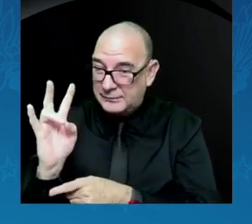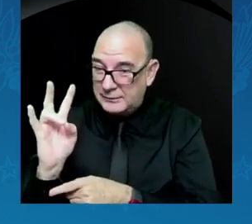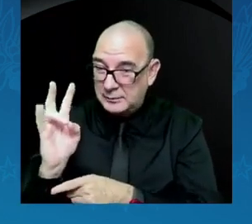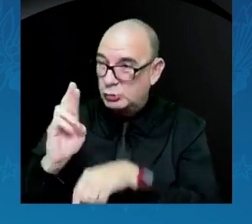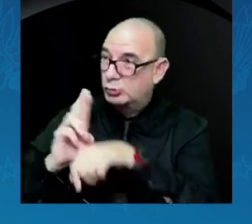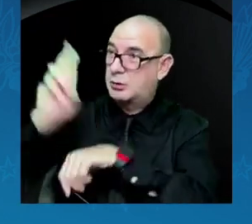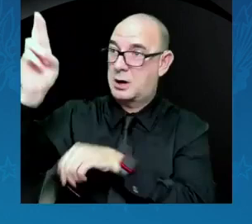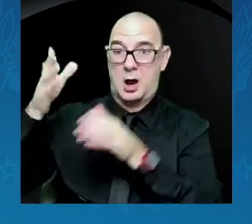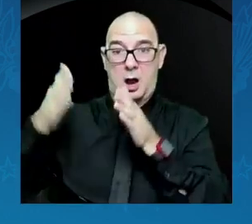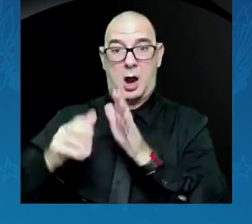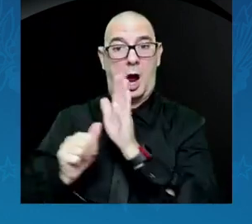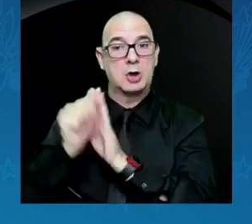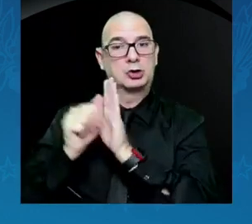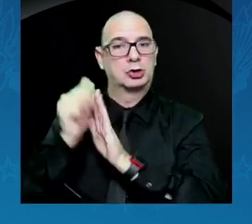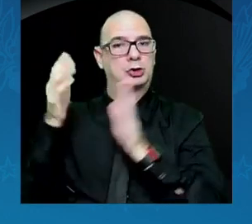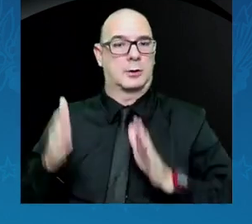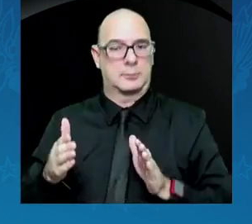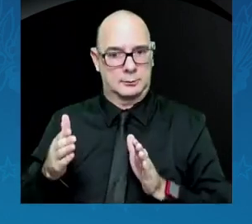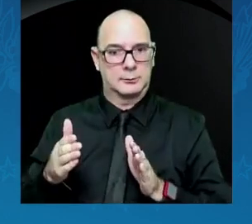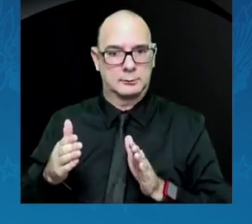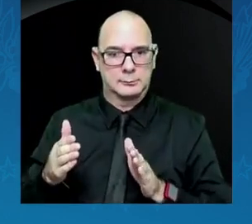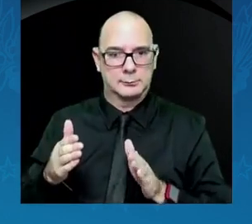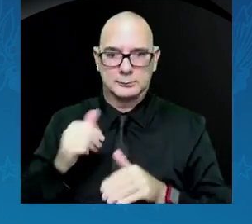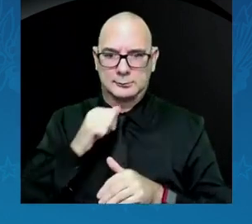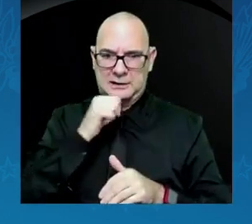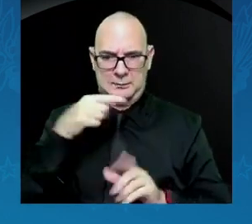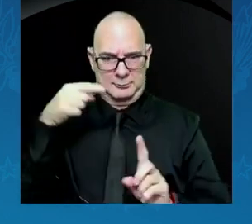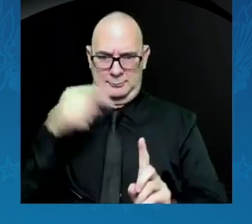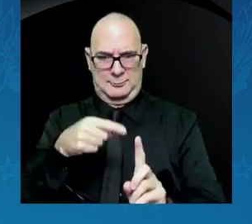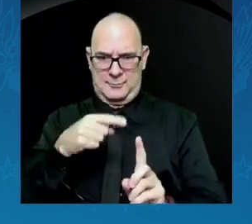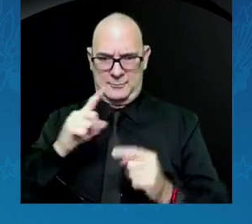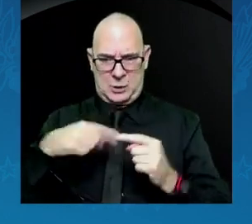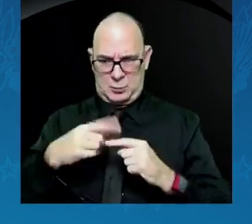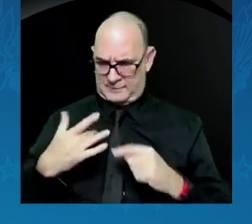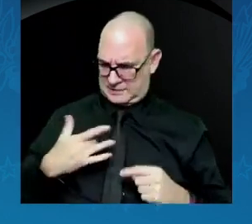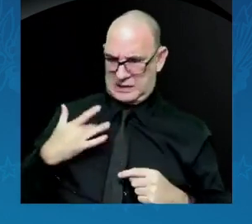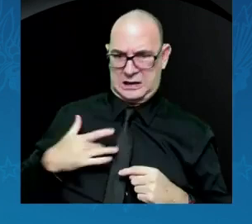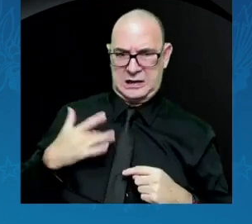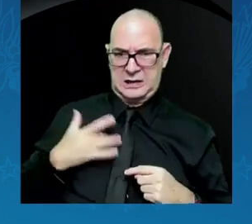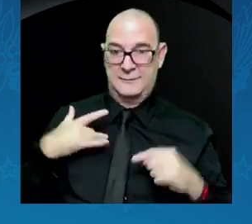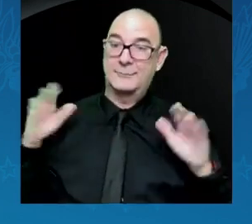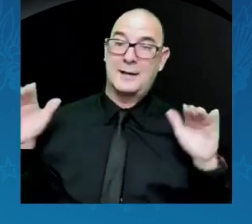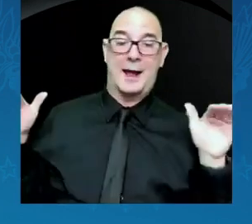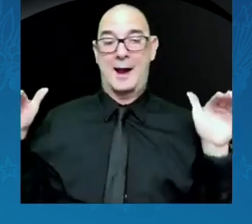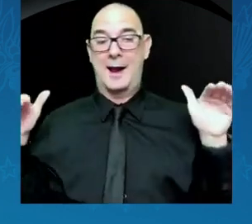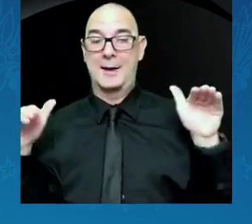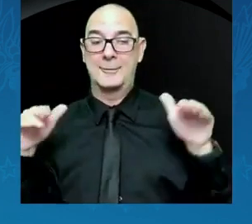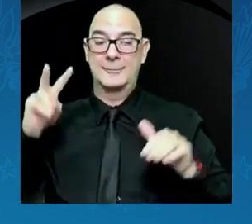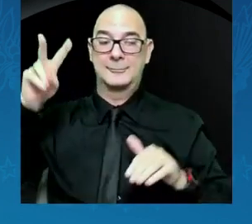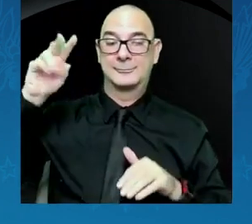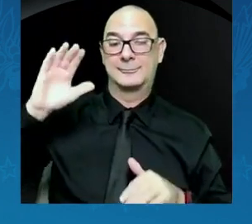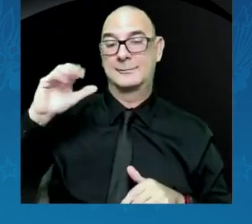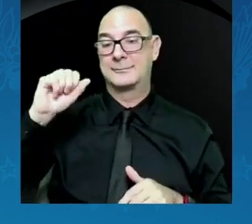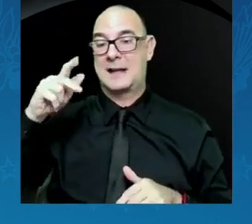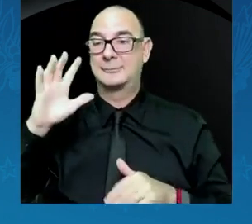Freedom is not just about the feeling of flying through space at 5,000 miles per hour.